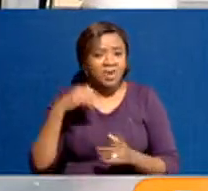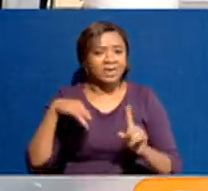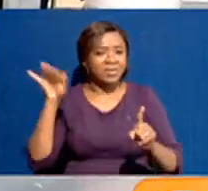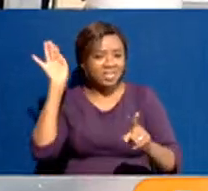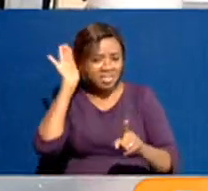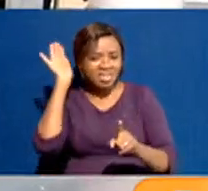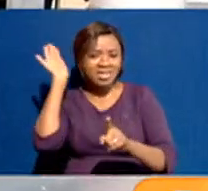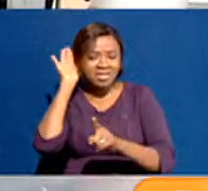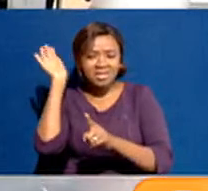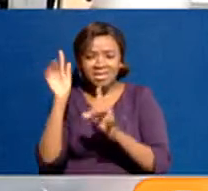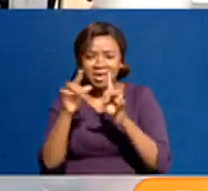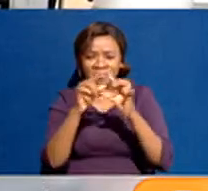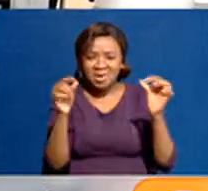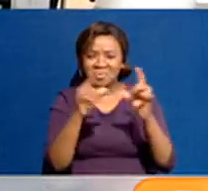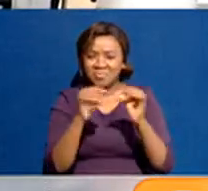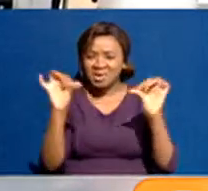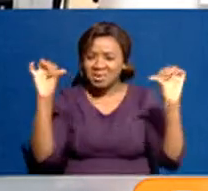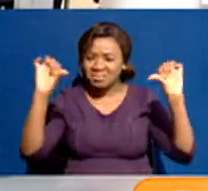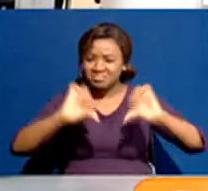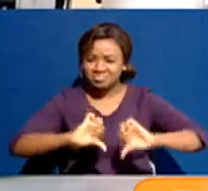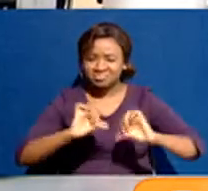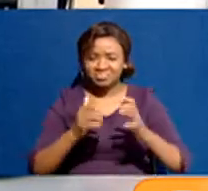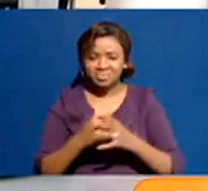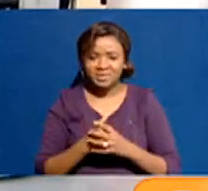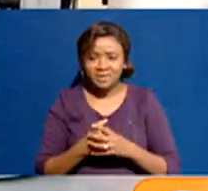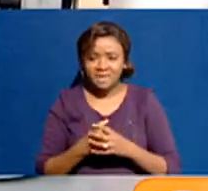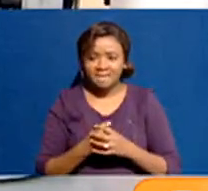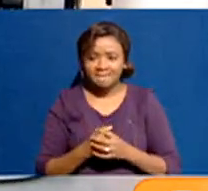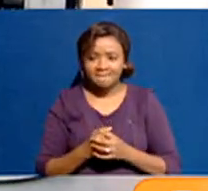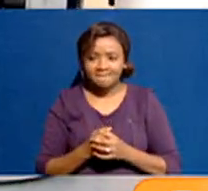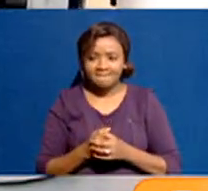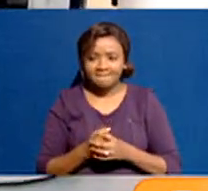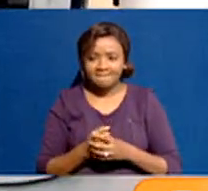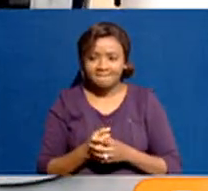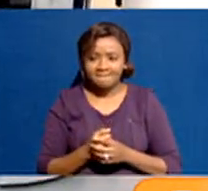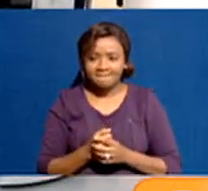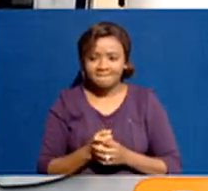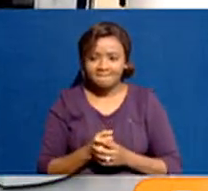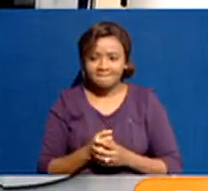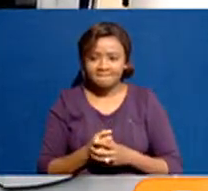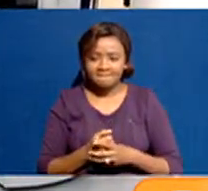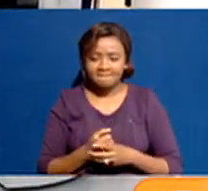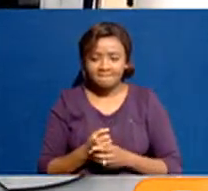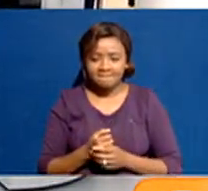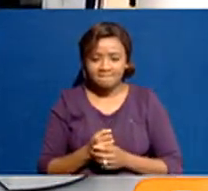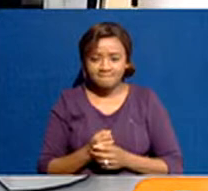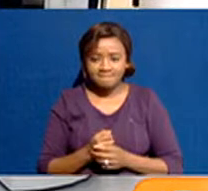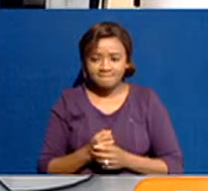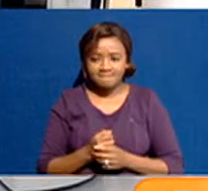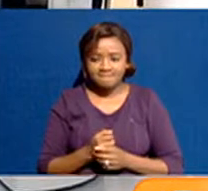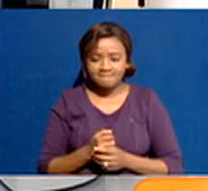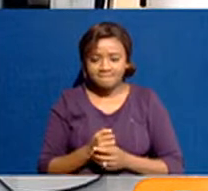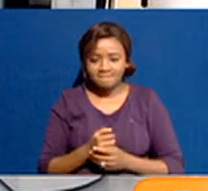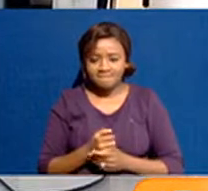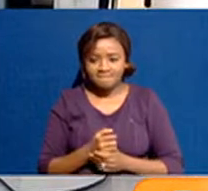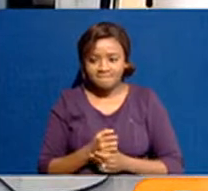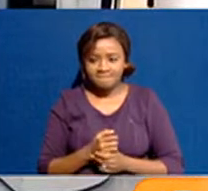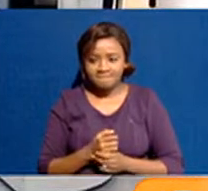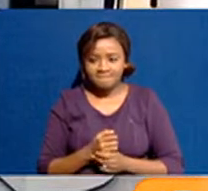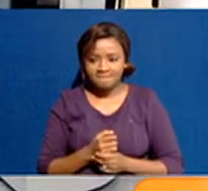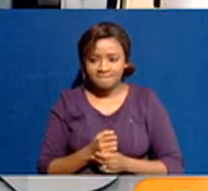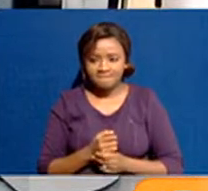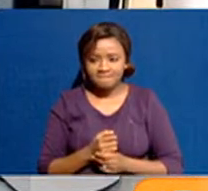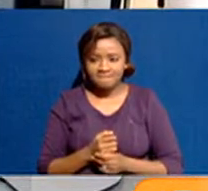very worrying. Of course, the effort's behind the scenes to try to bring sobriety and discussions and